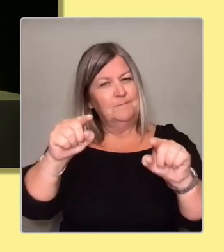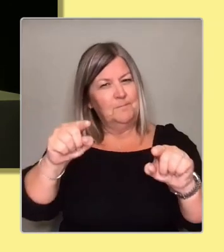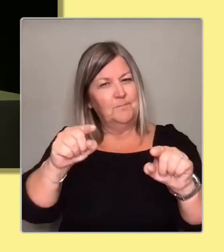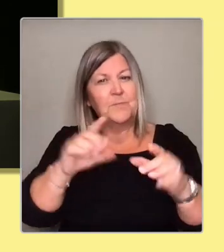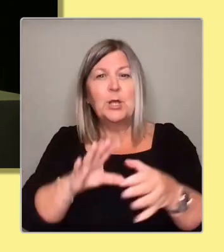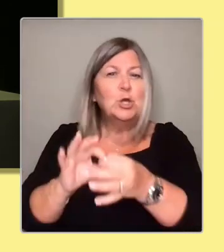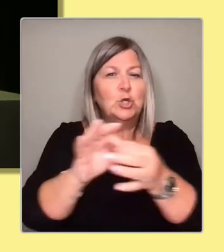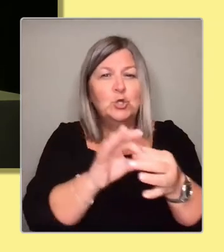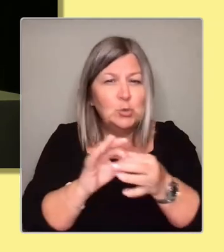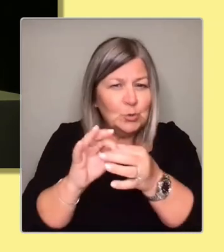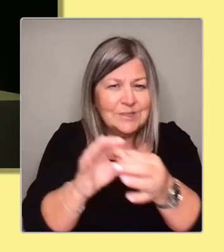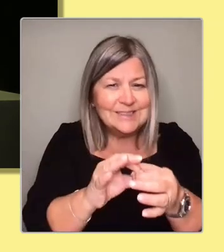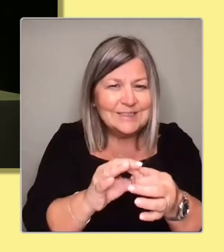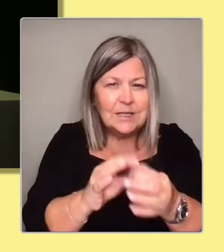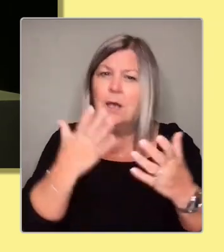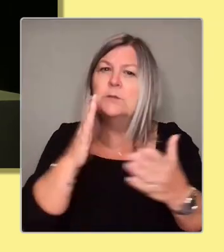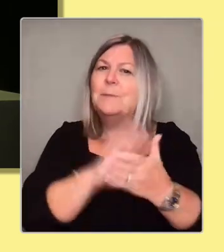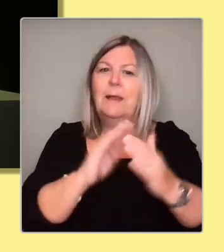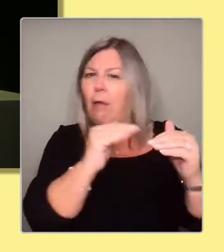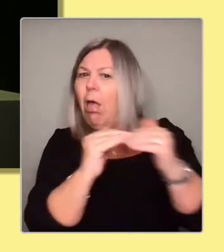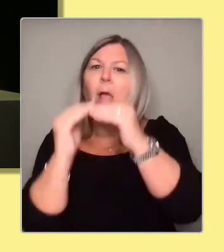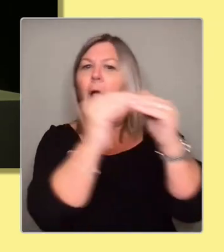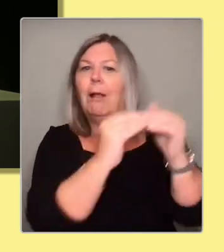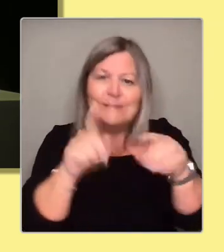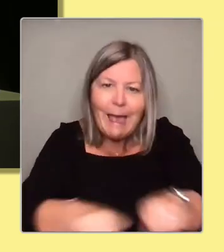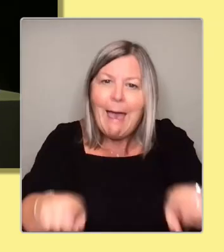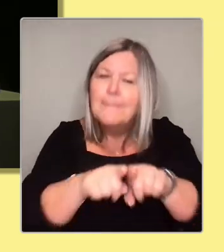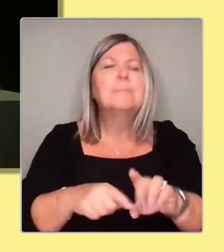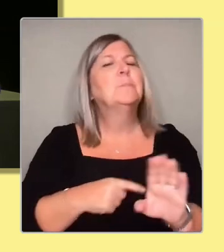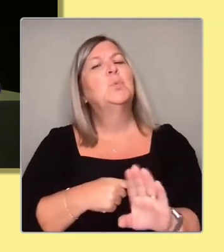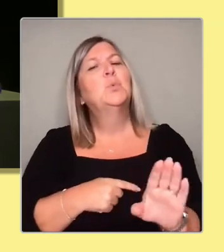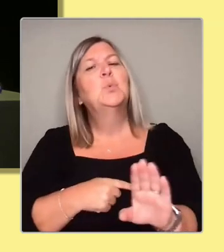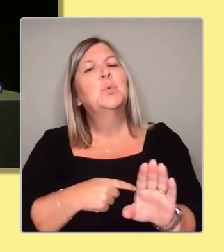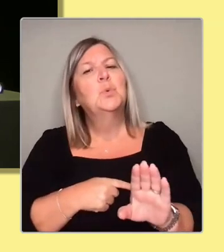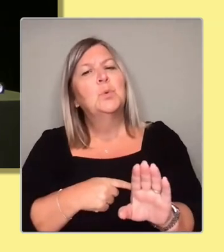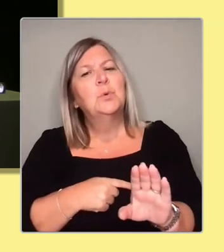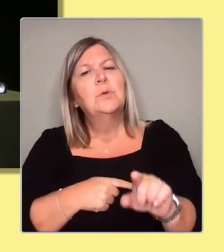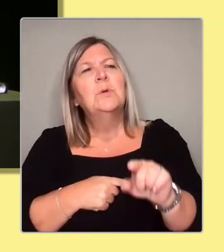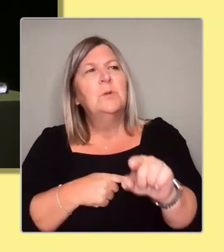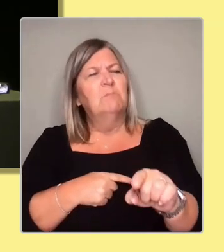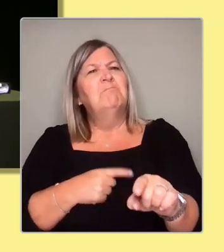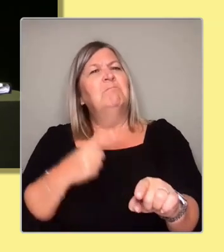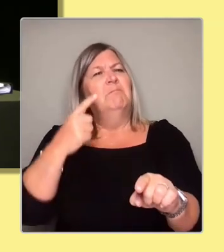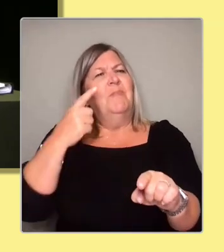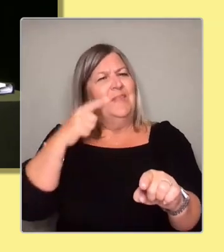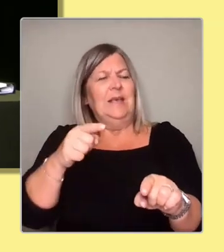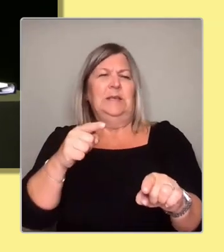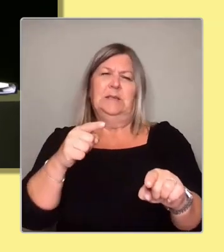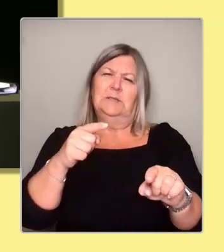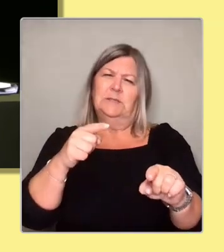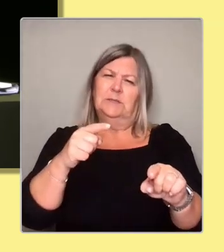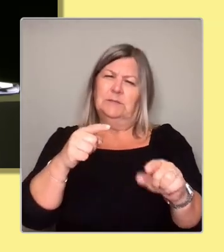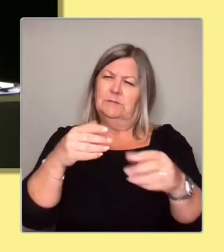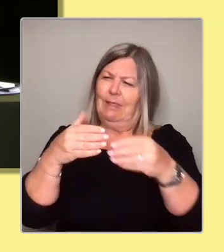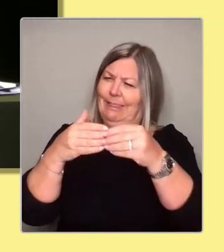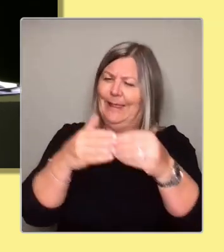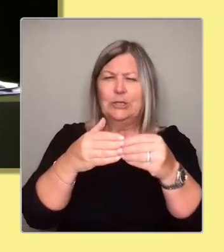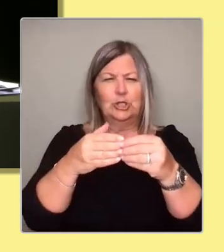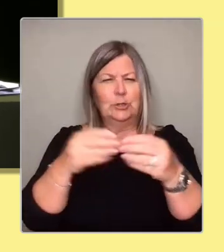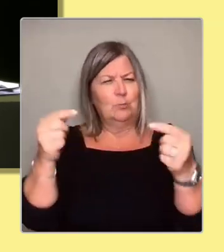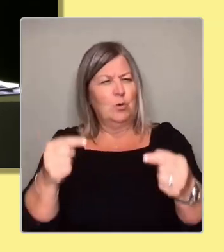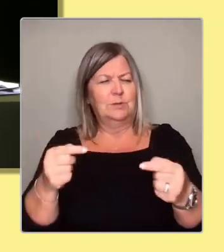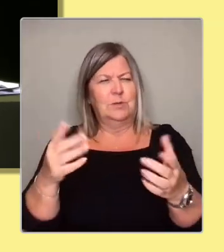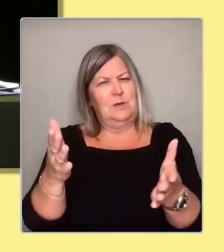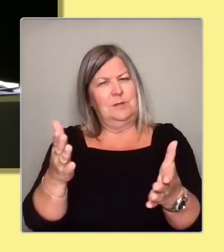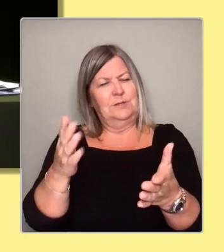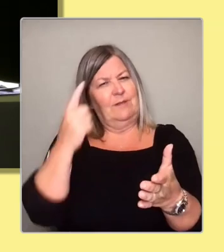in this election contest, I think it's an opportunity to get back to thinking about what steps are required to take us